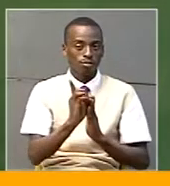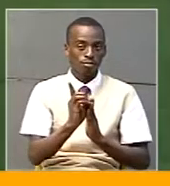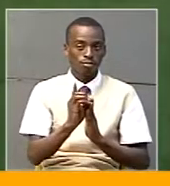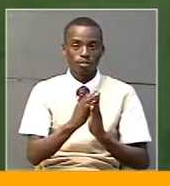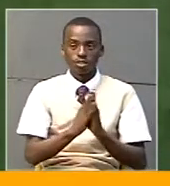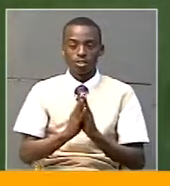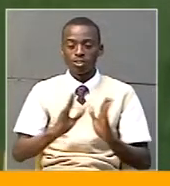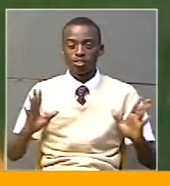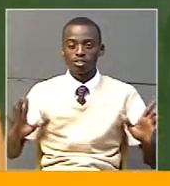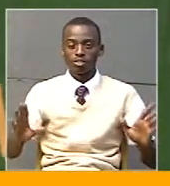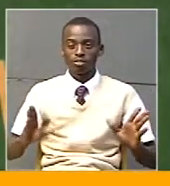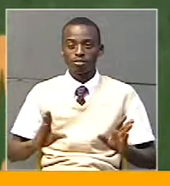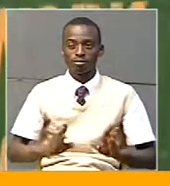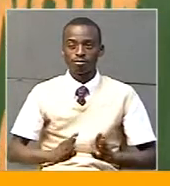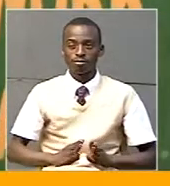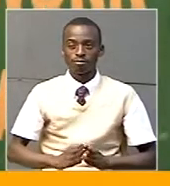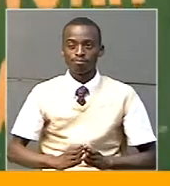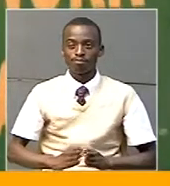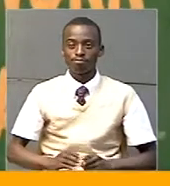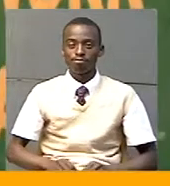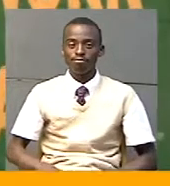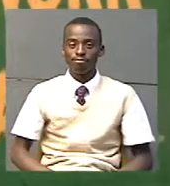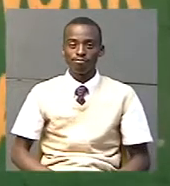Iger, UBC TV, Maracha District.